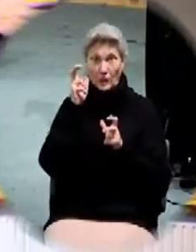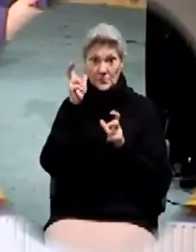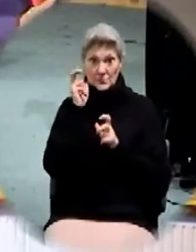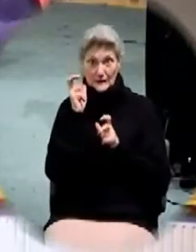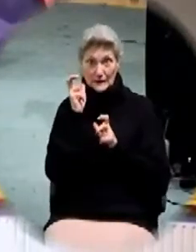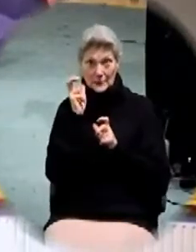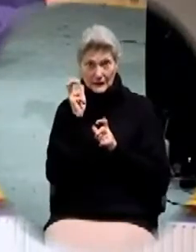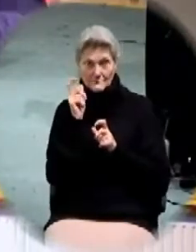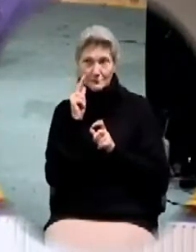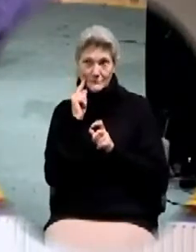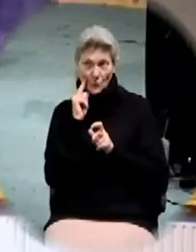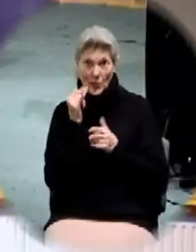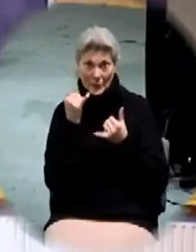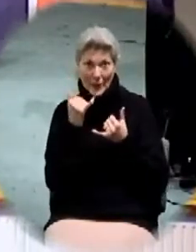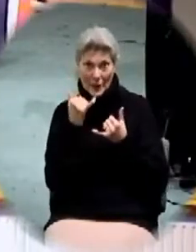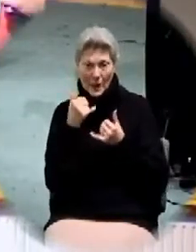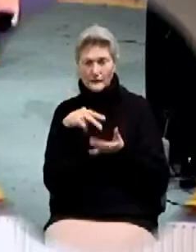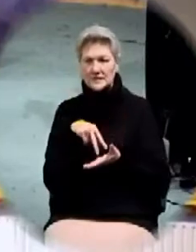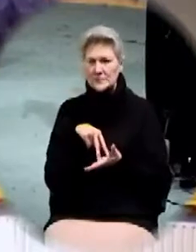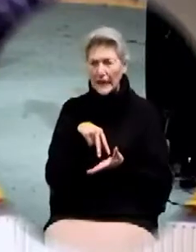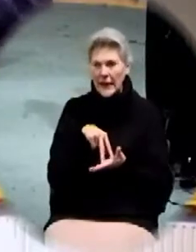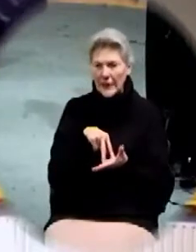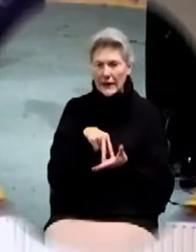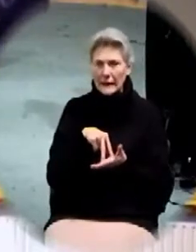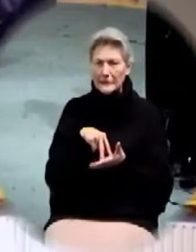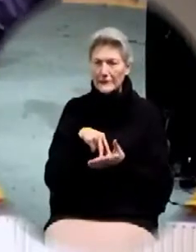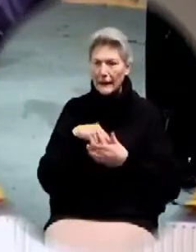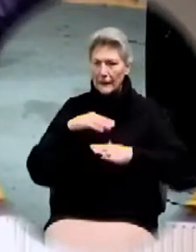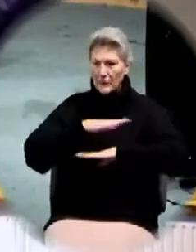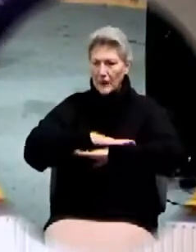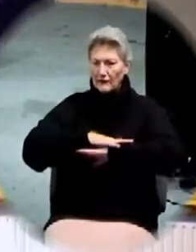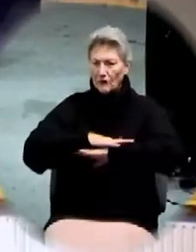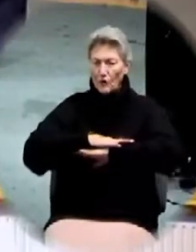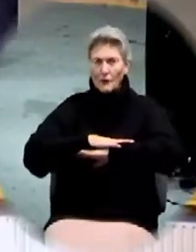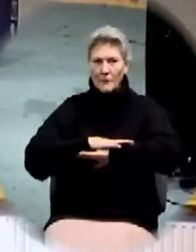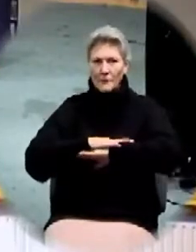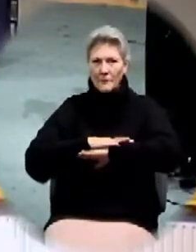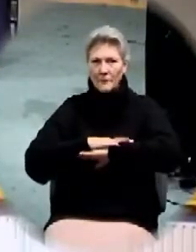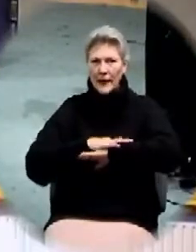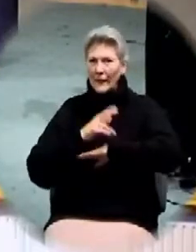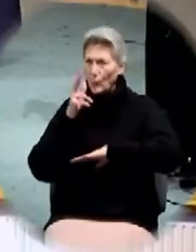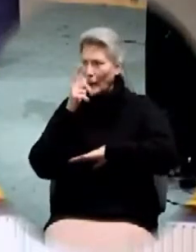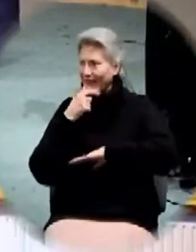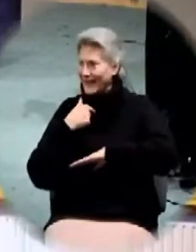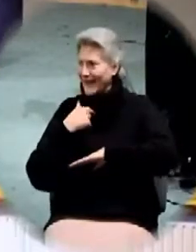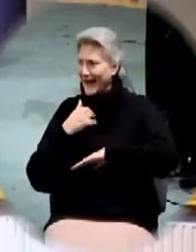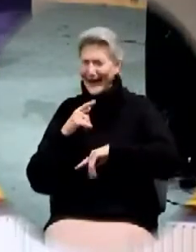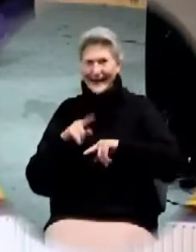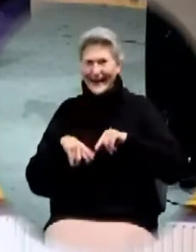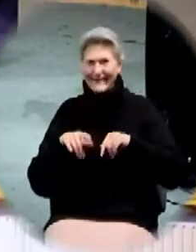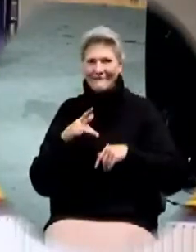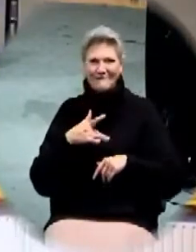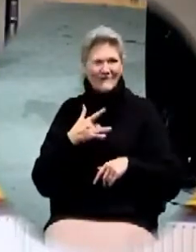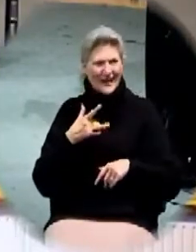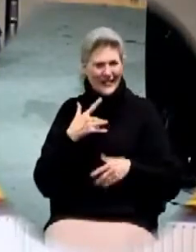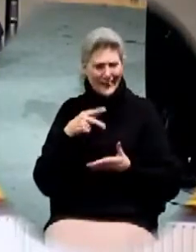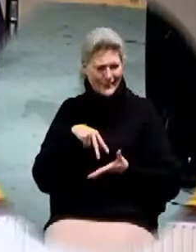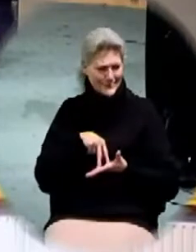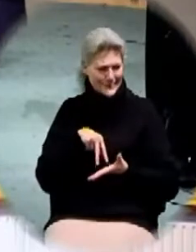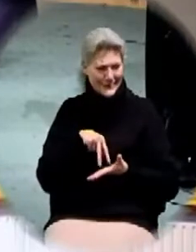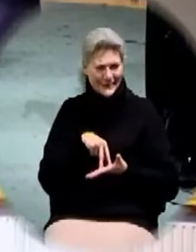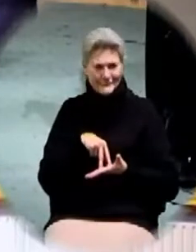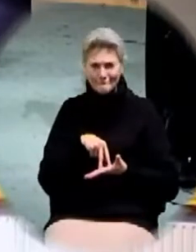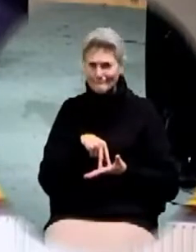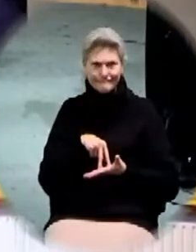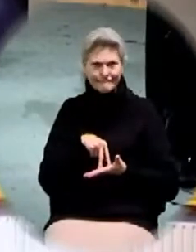it may be, right now I'm standing on this platform. And the odd thing is I don't feel it, I don't sense it, I don't know it,